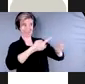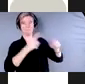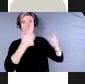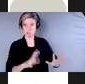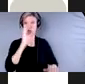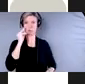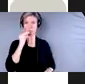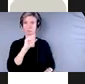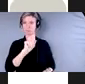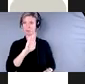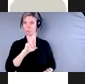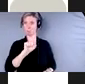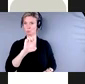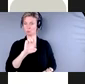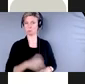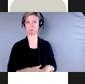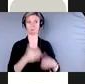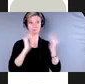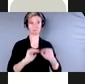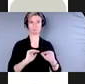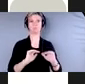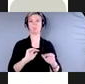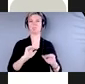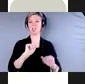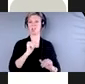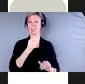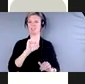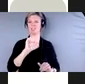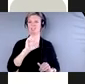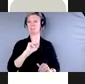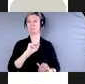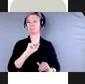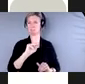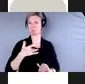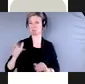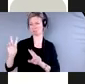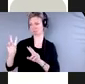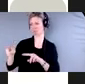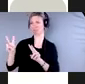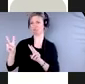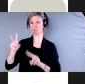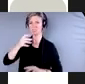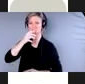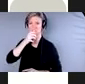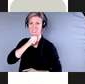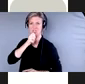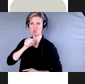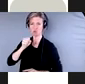is a huge factor that we see in, in abuse situations, and we've done many webinars on ageism.